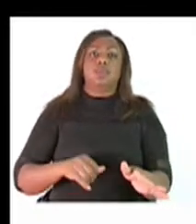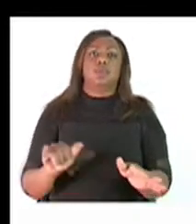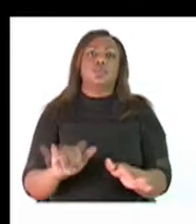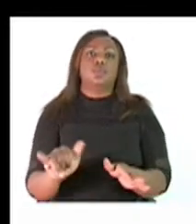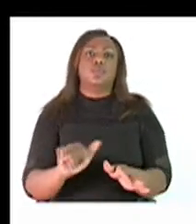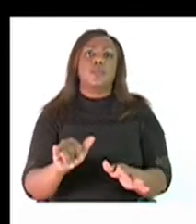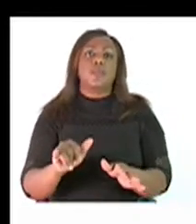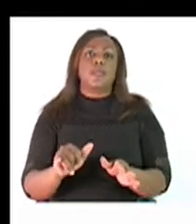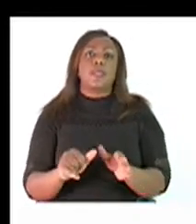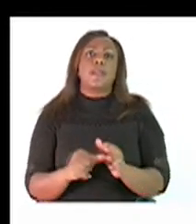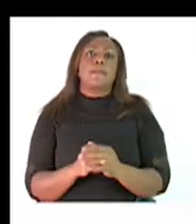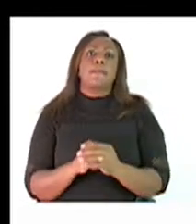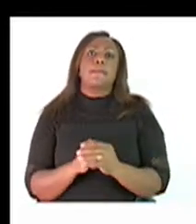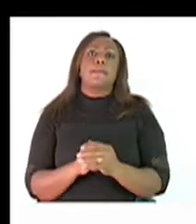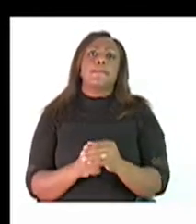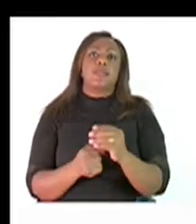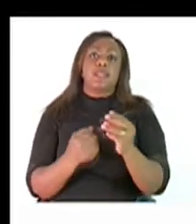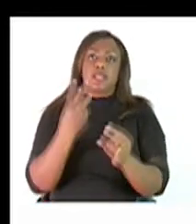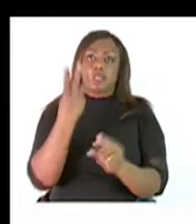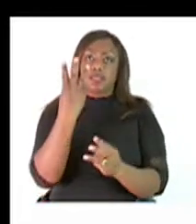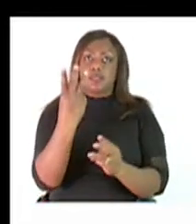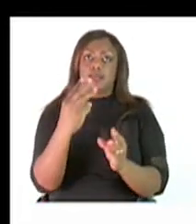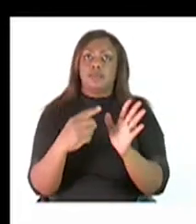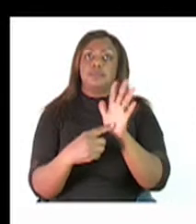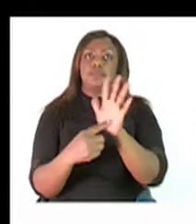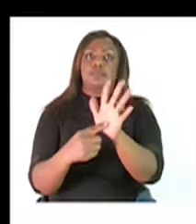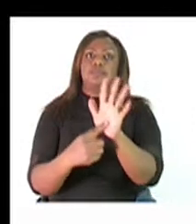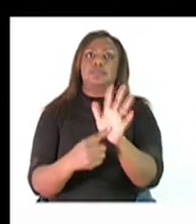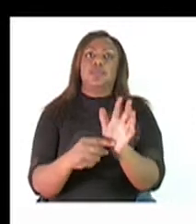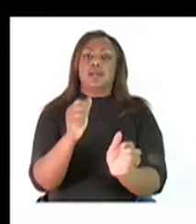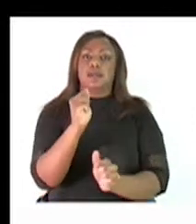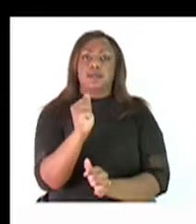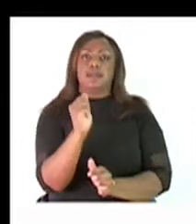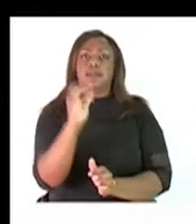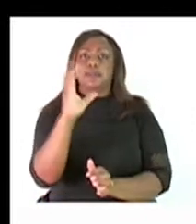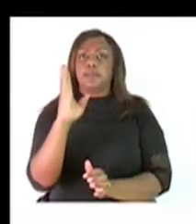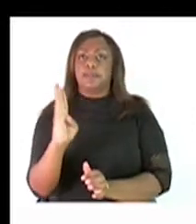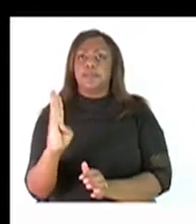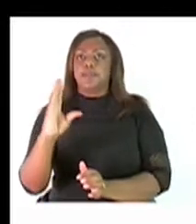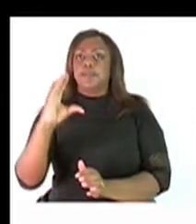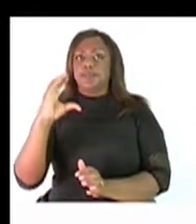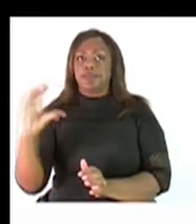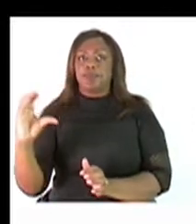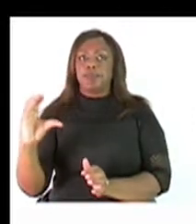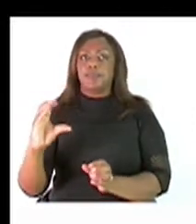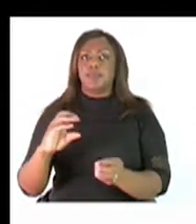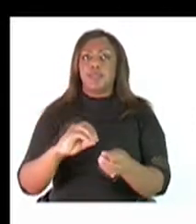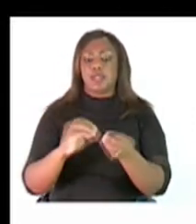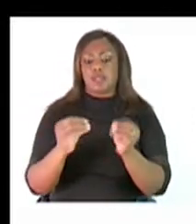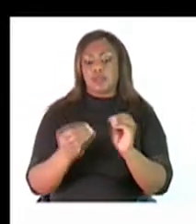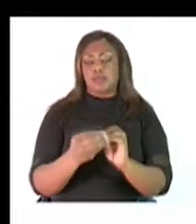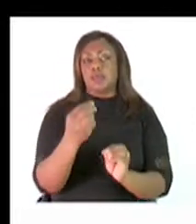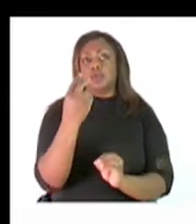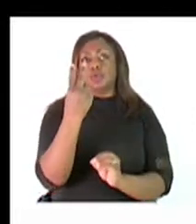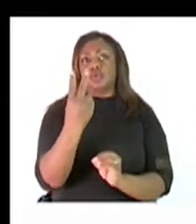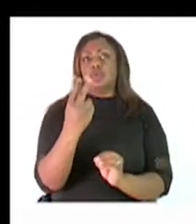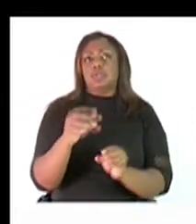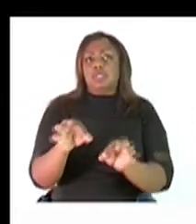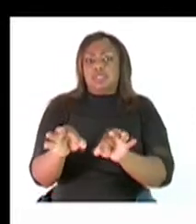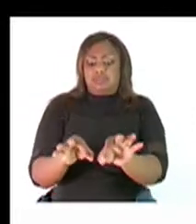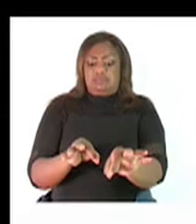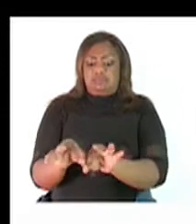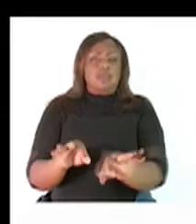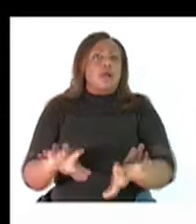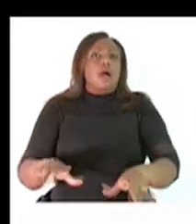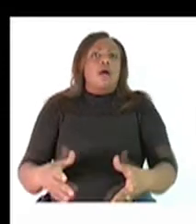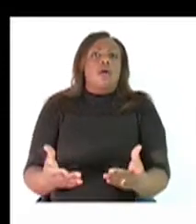There are three pictures there and then you name them. Number two, describe ways on how to